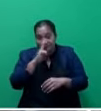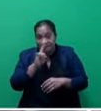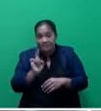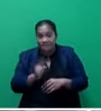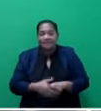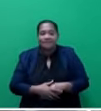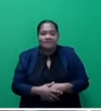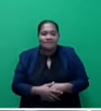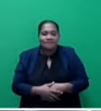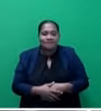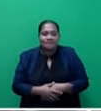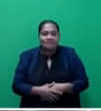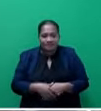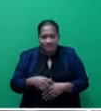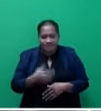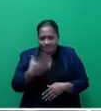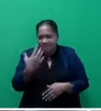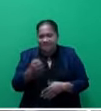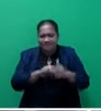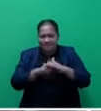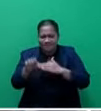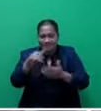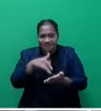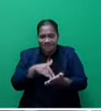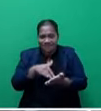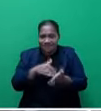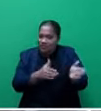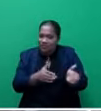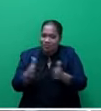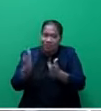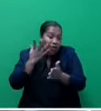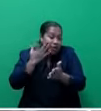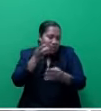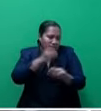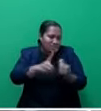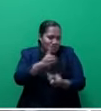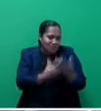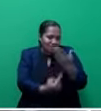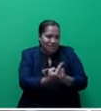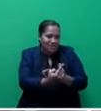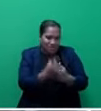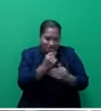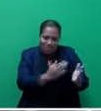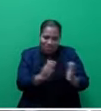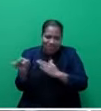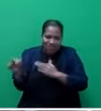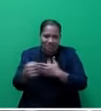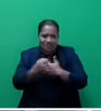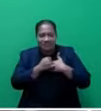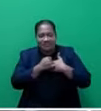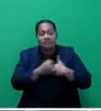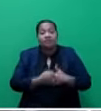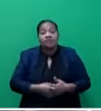an evacuation centre to relocate to when disasters happen. Having said that,